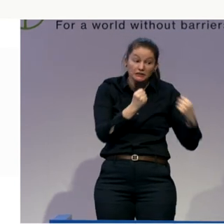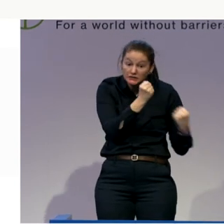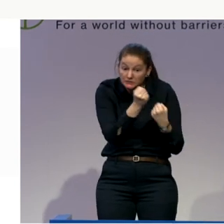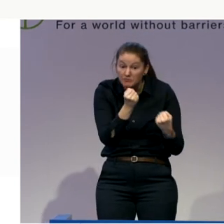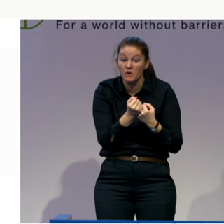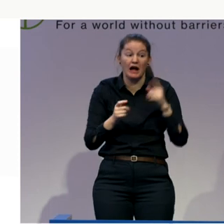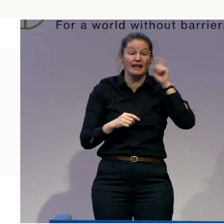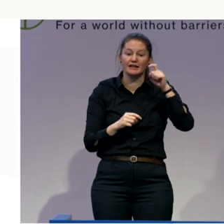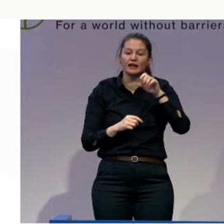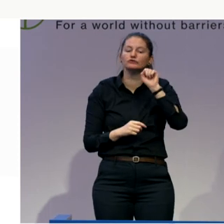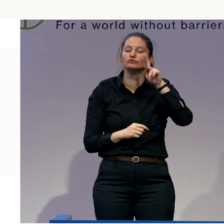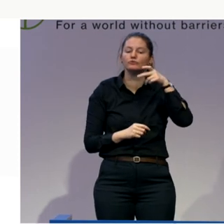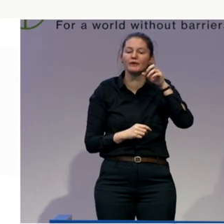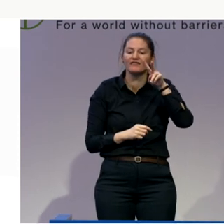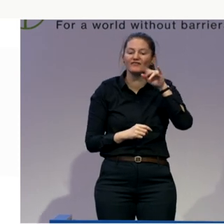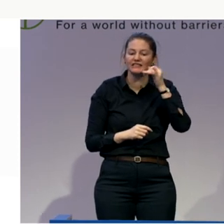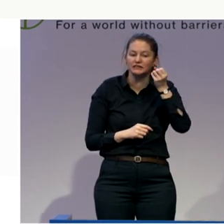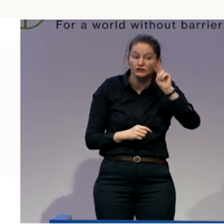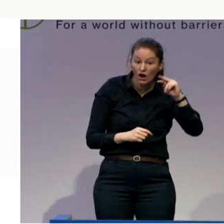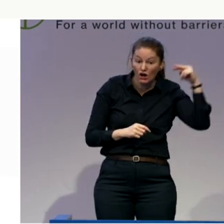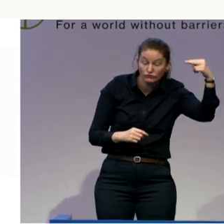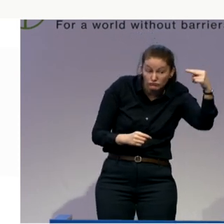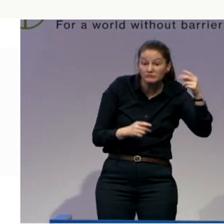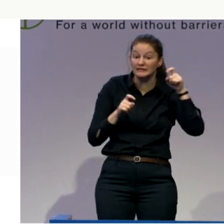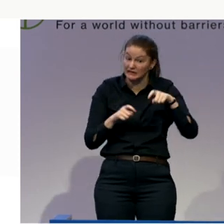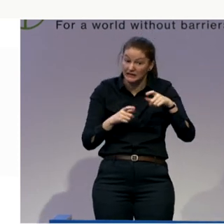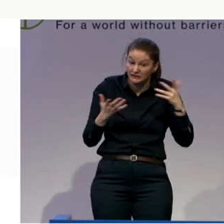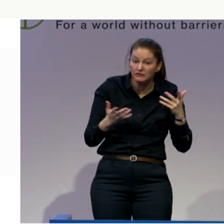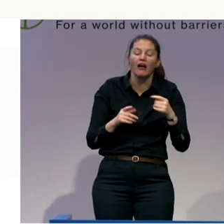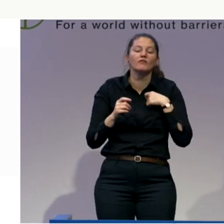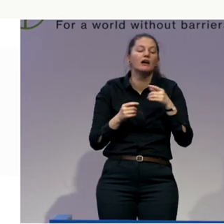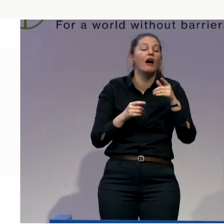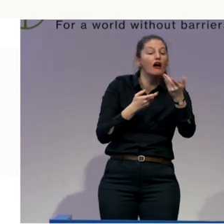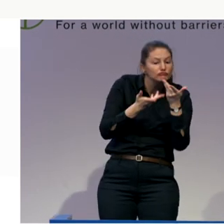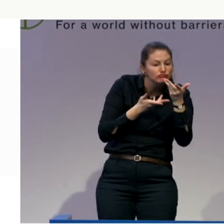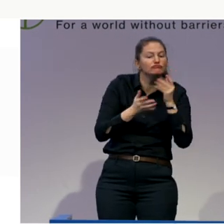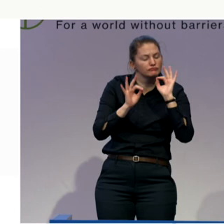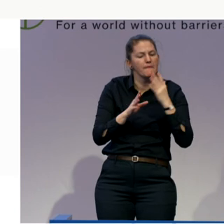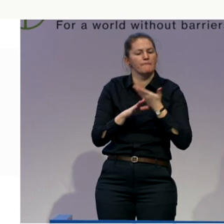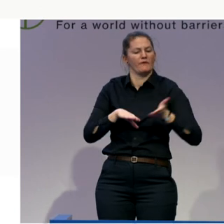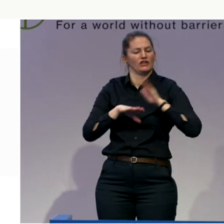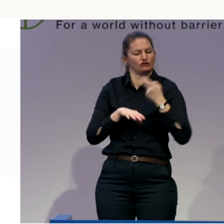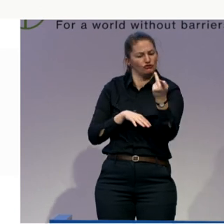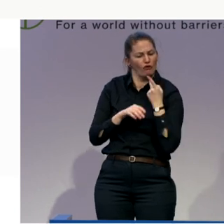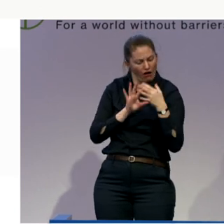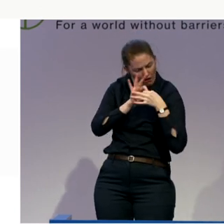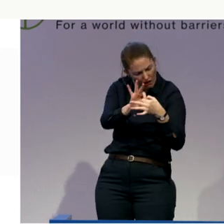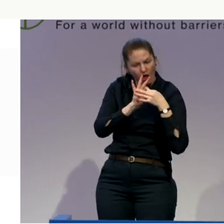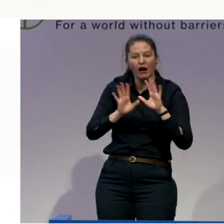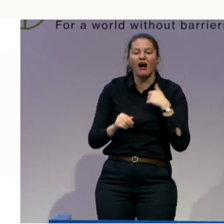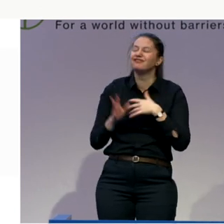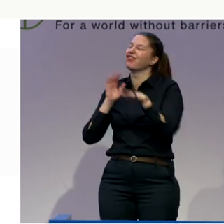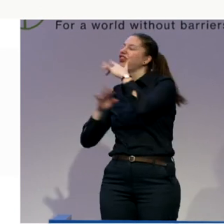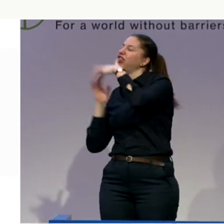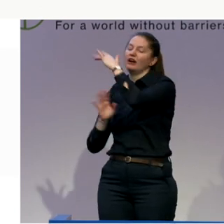don't gossip. Professionalism is really important. But we need to facilitate this wonderfully empowering independent